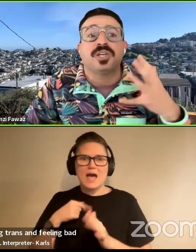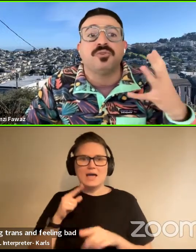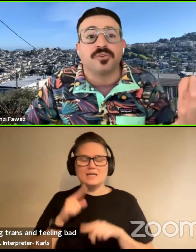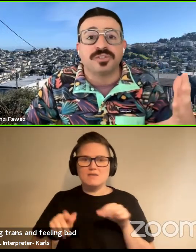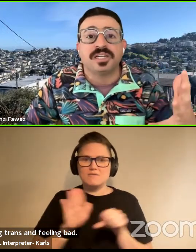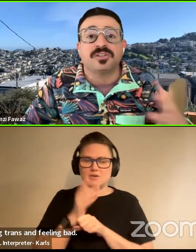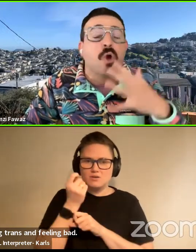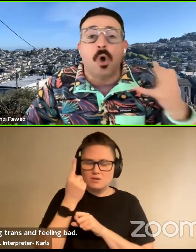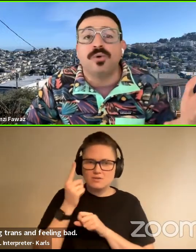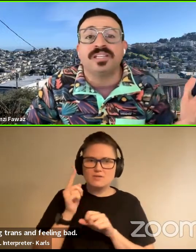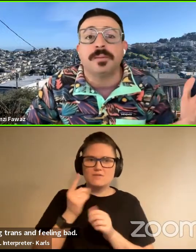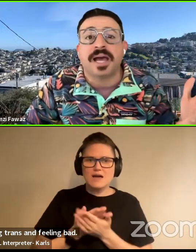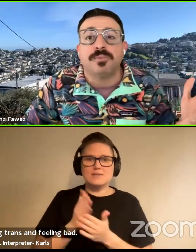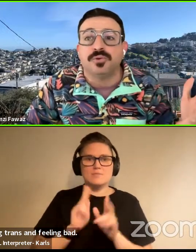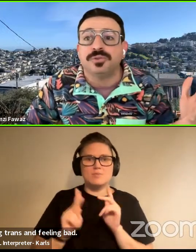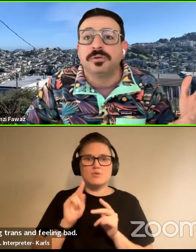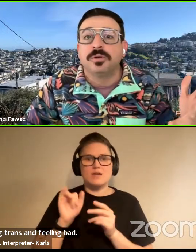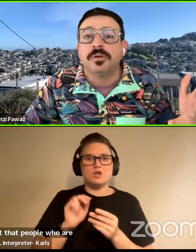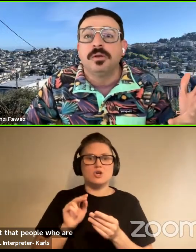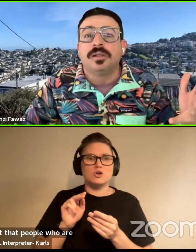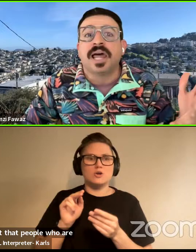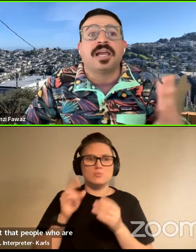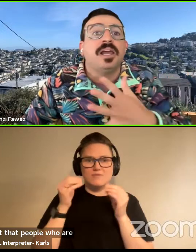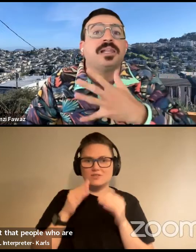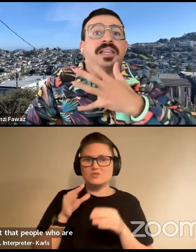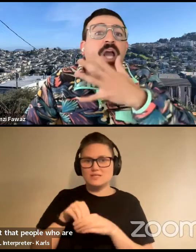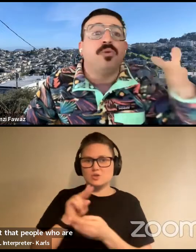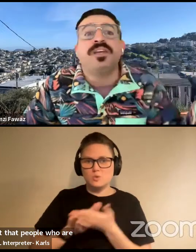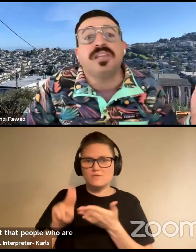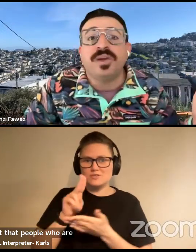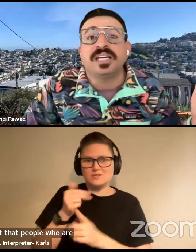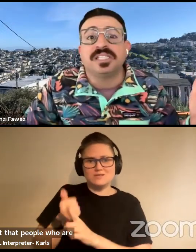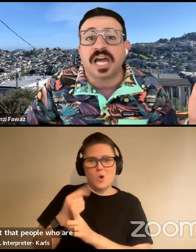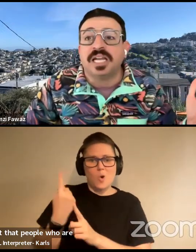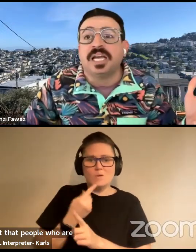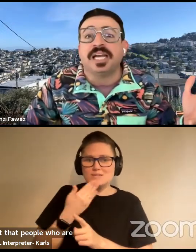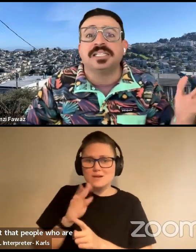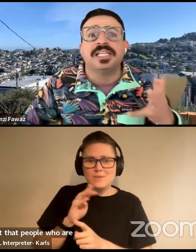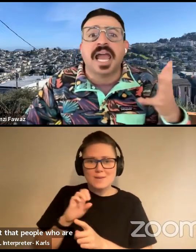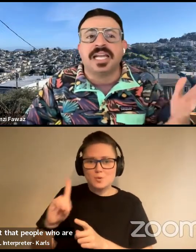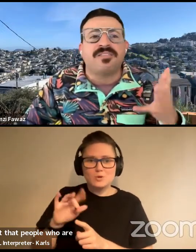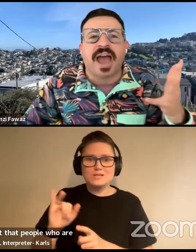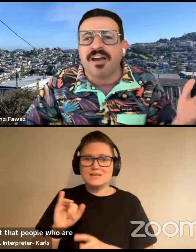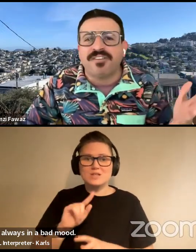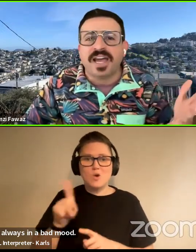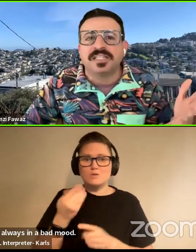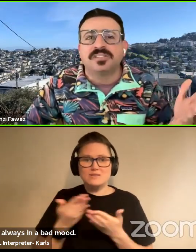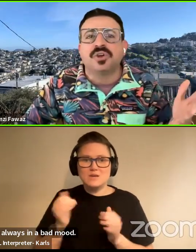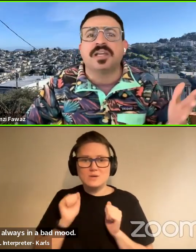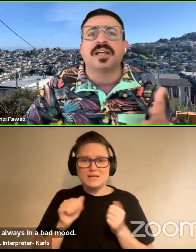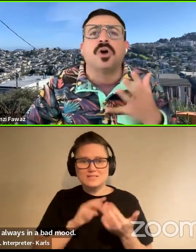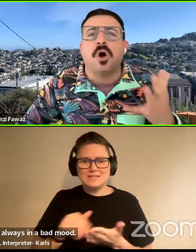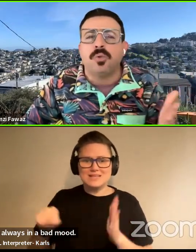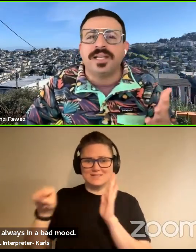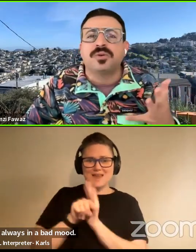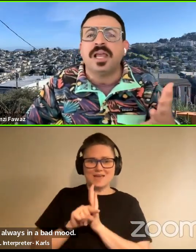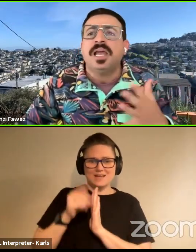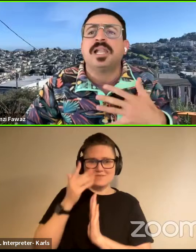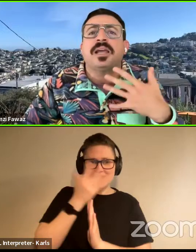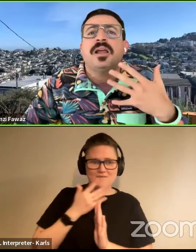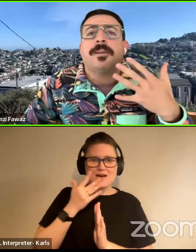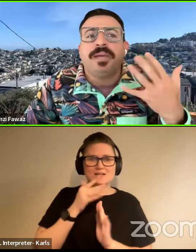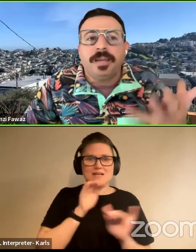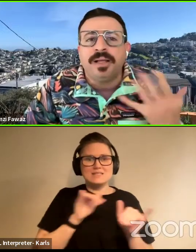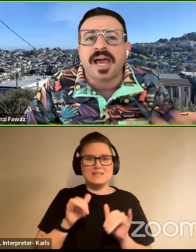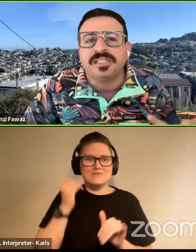who are professors at universities are always in a bad mood. Like, like the only thing we can study is negative affect as though that that's always